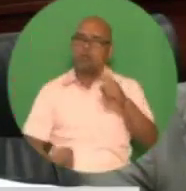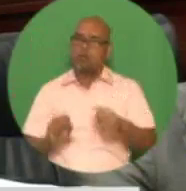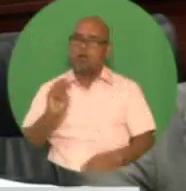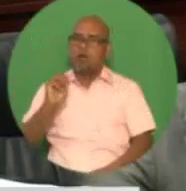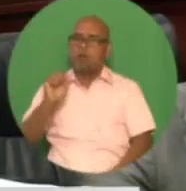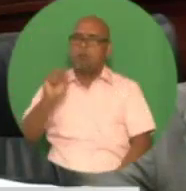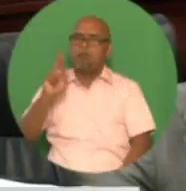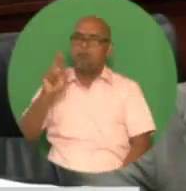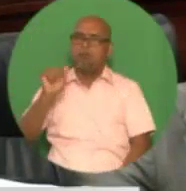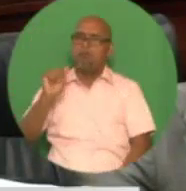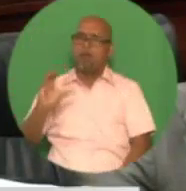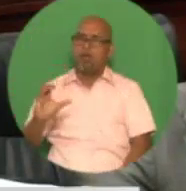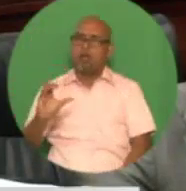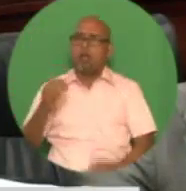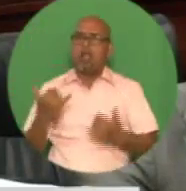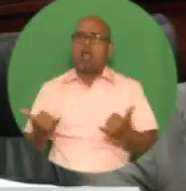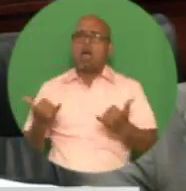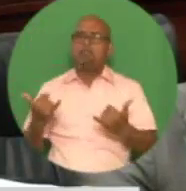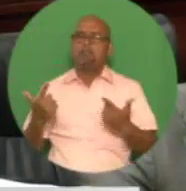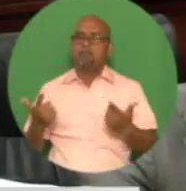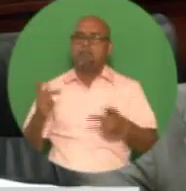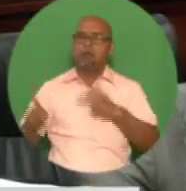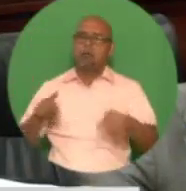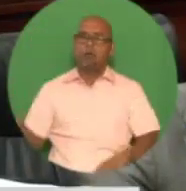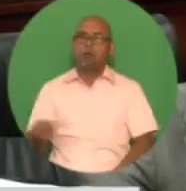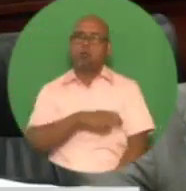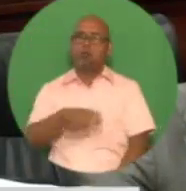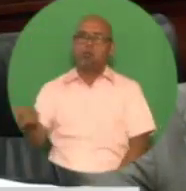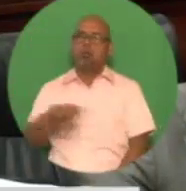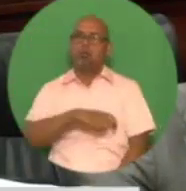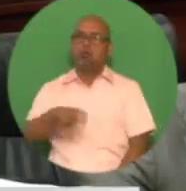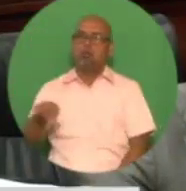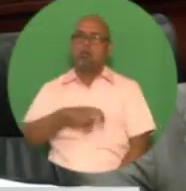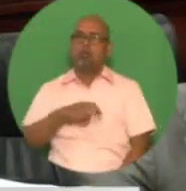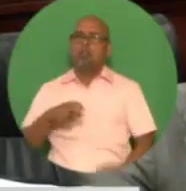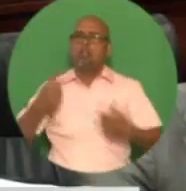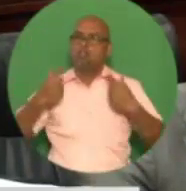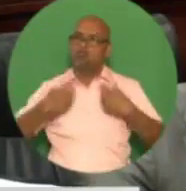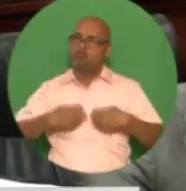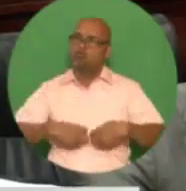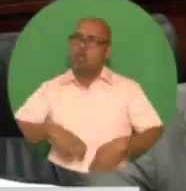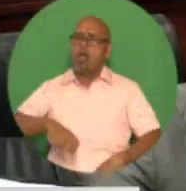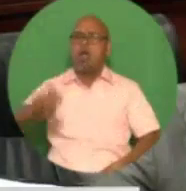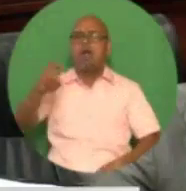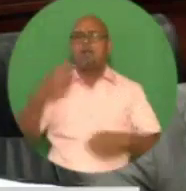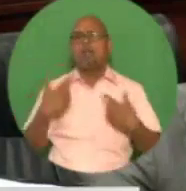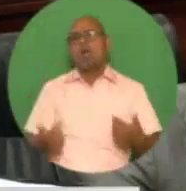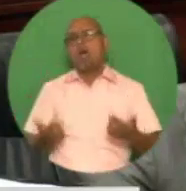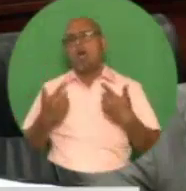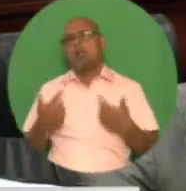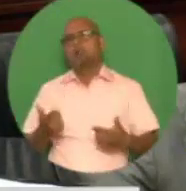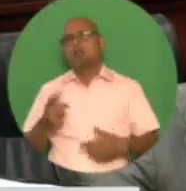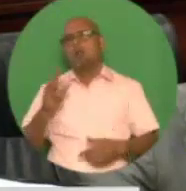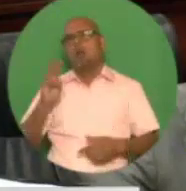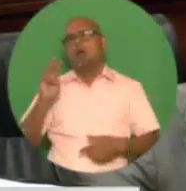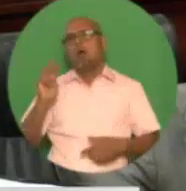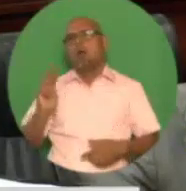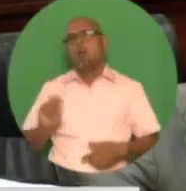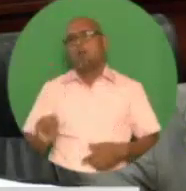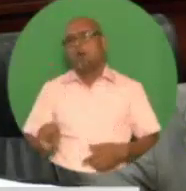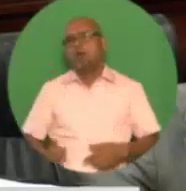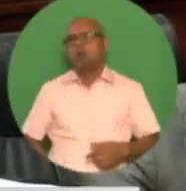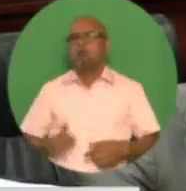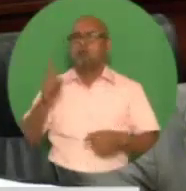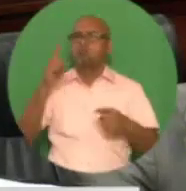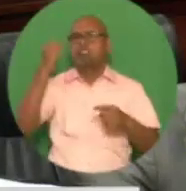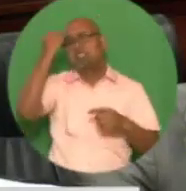and efficient movement of people, goods, and services, and serve the major communities in the region, such as Indian Walk,